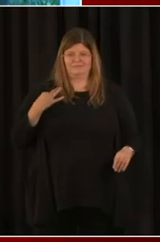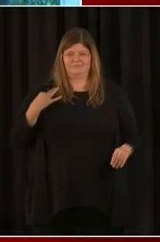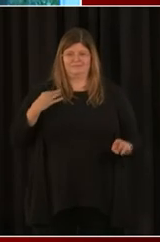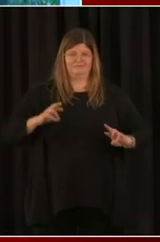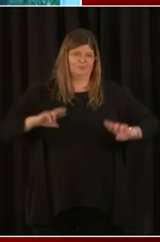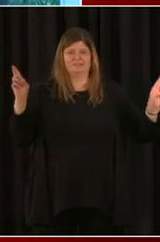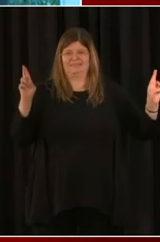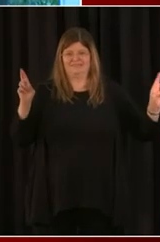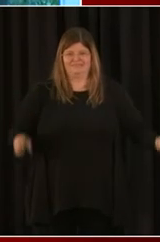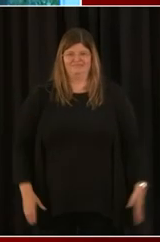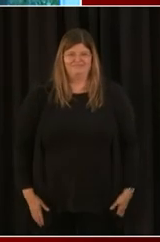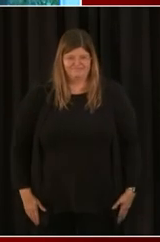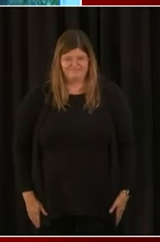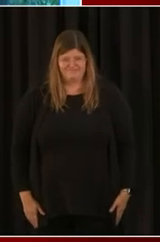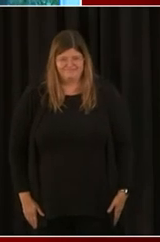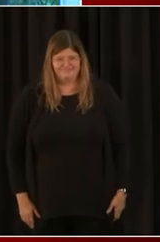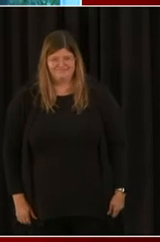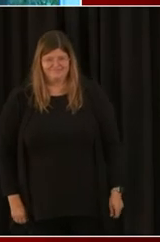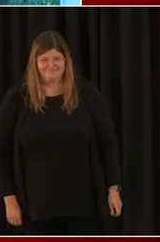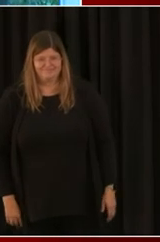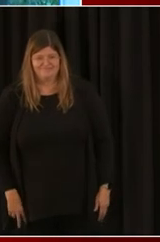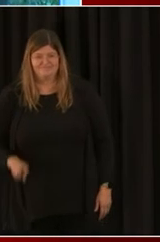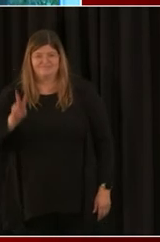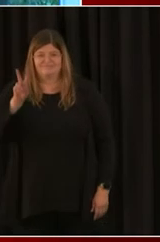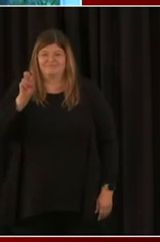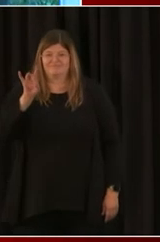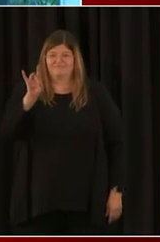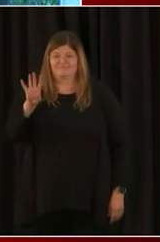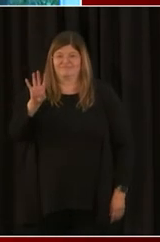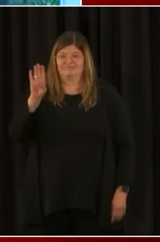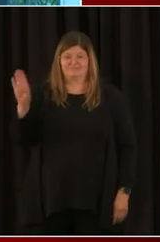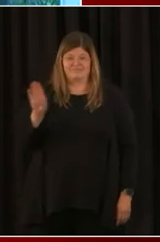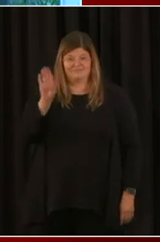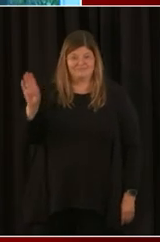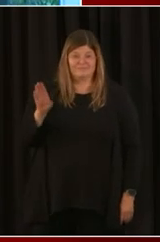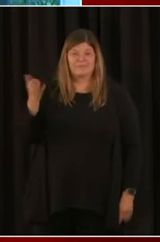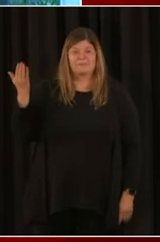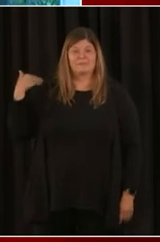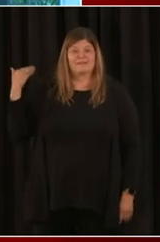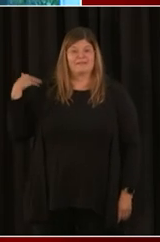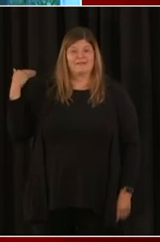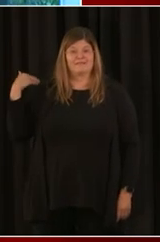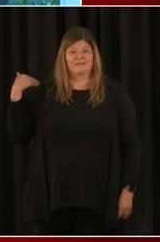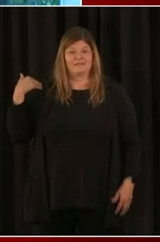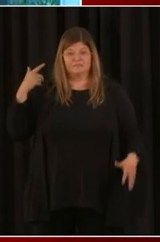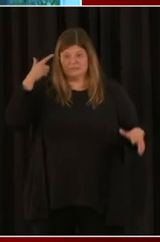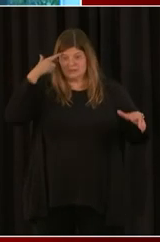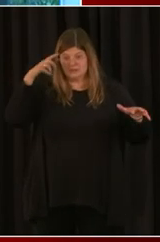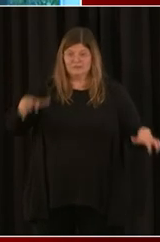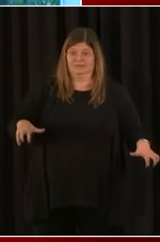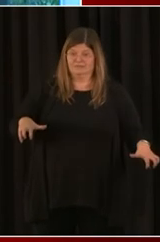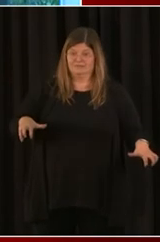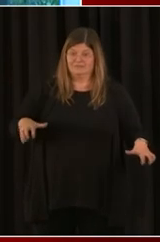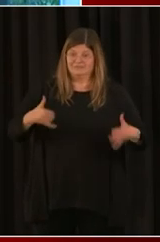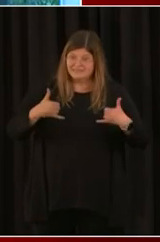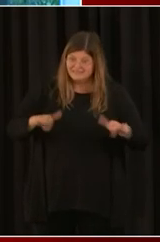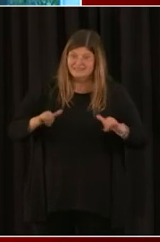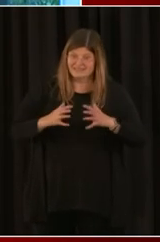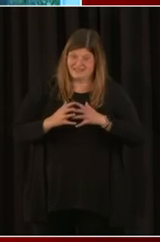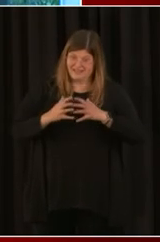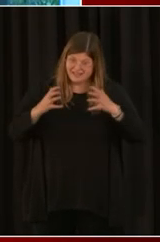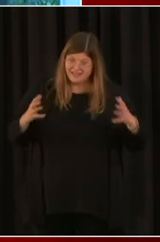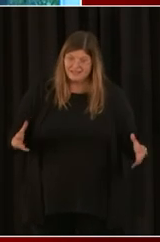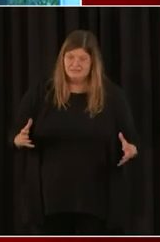you that $284 billion, you know, at one time I couldn't even form my lips to say that and just let it roll off the tongue.